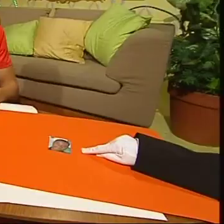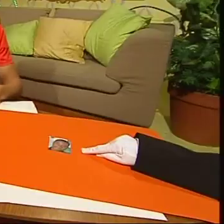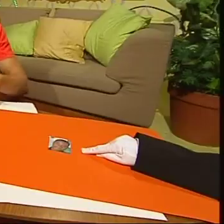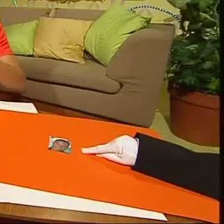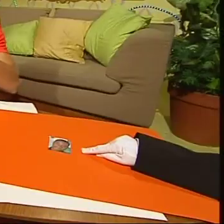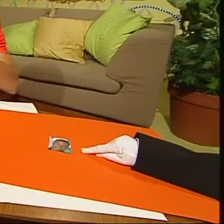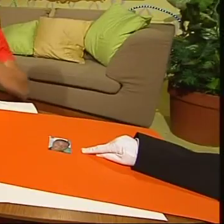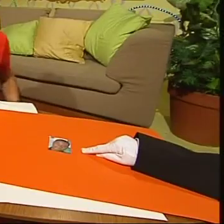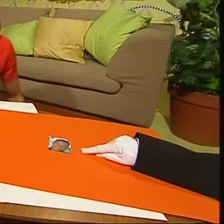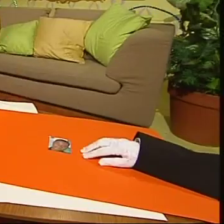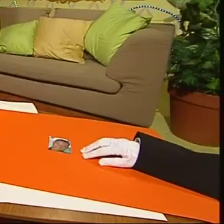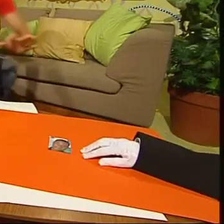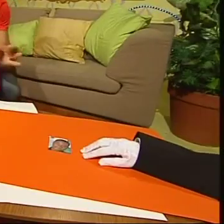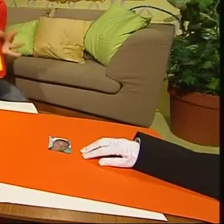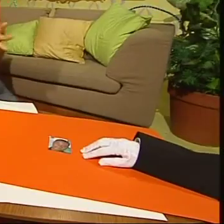A photo